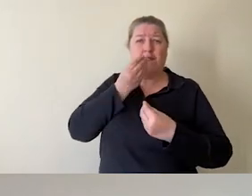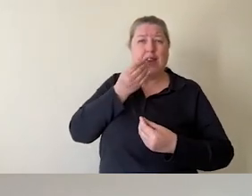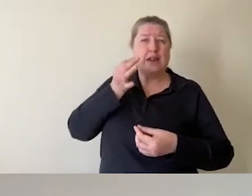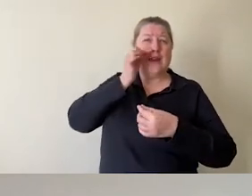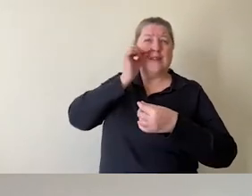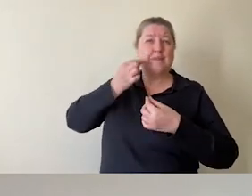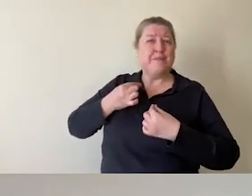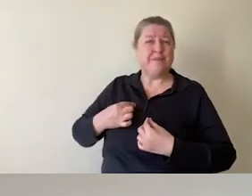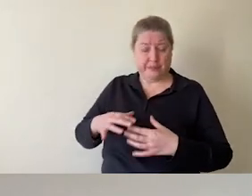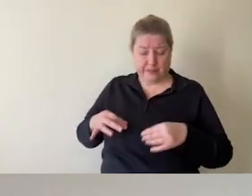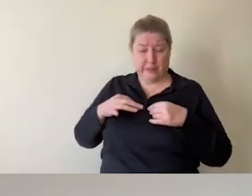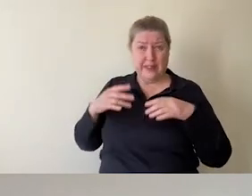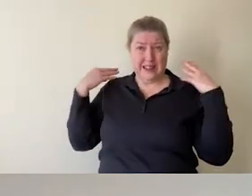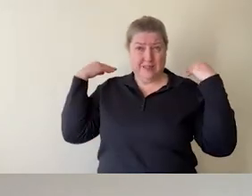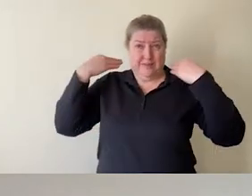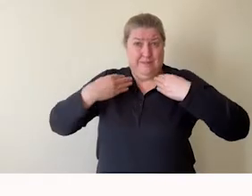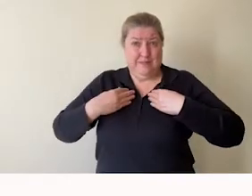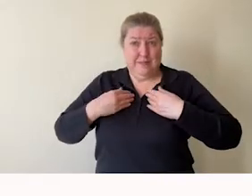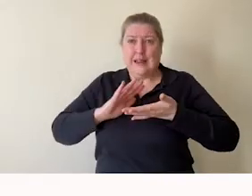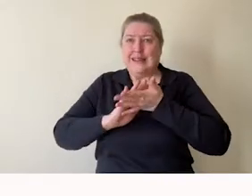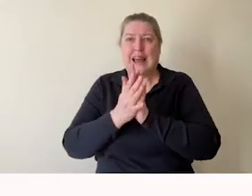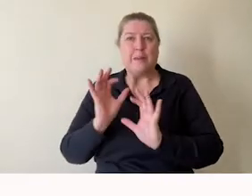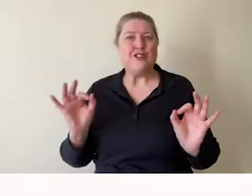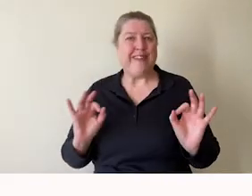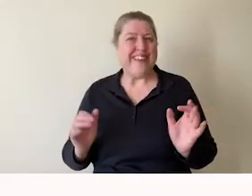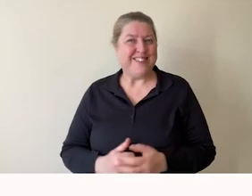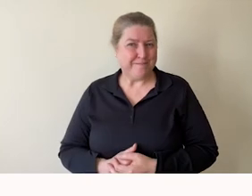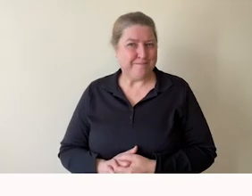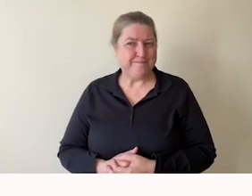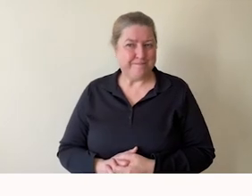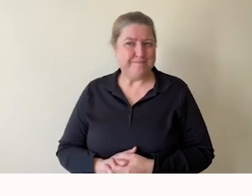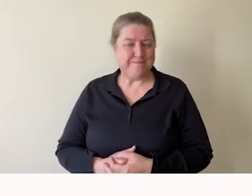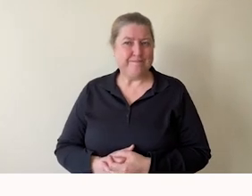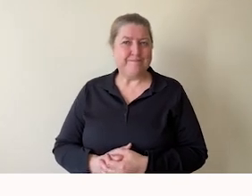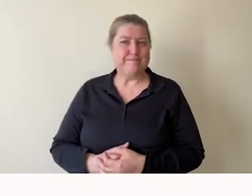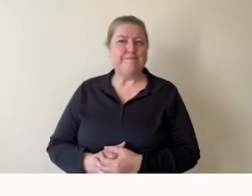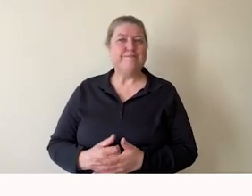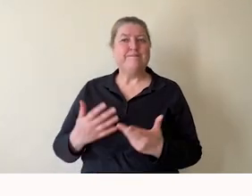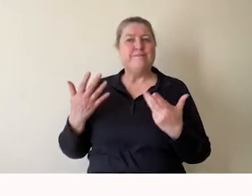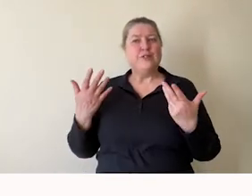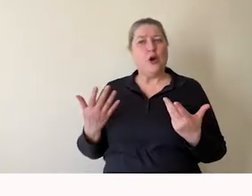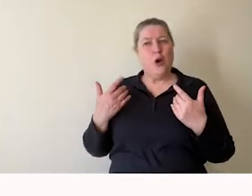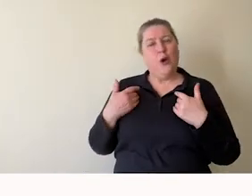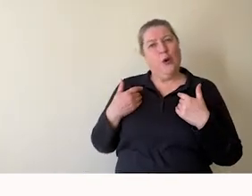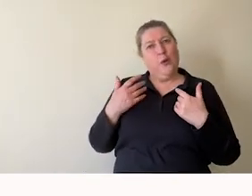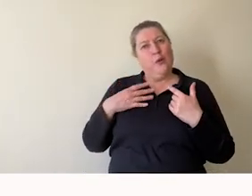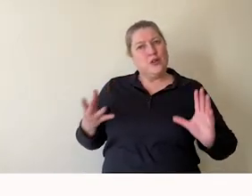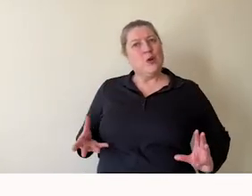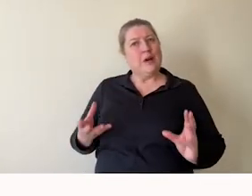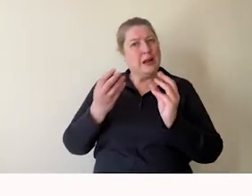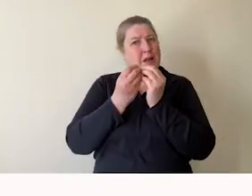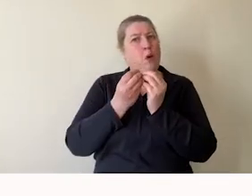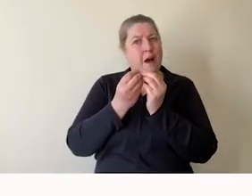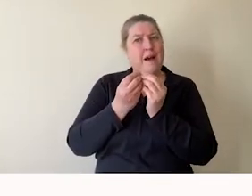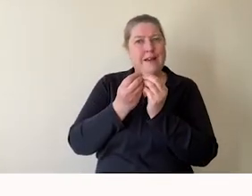when they put it on. So in conclusion, what I think I'd like to sum up with